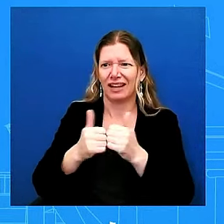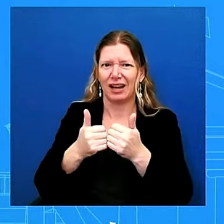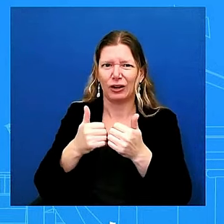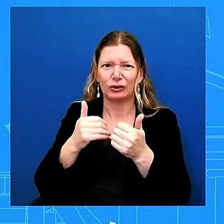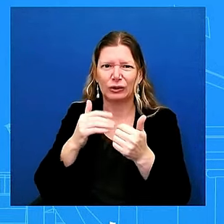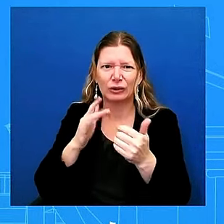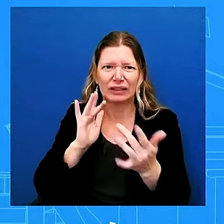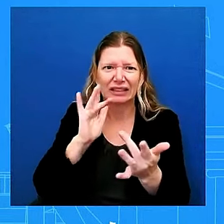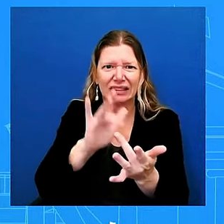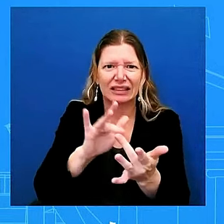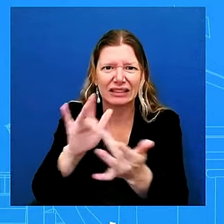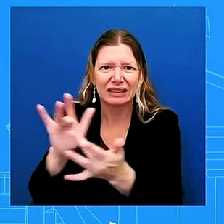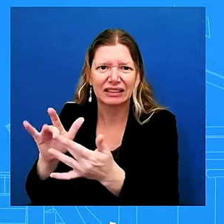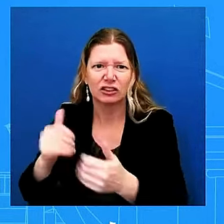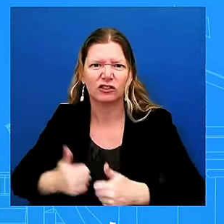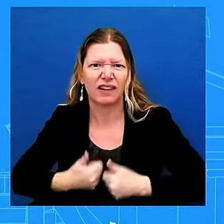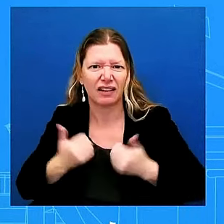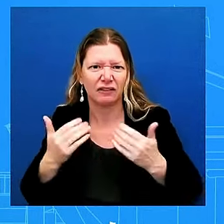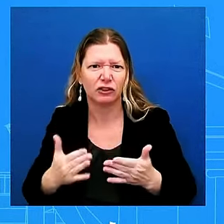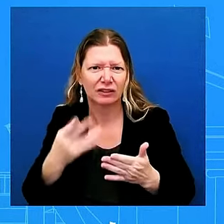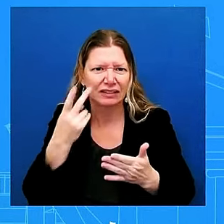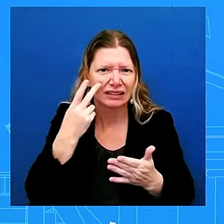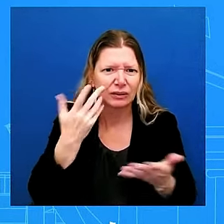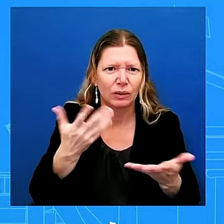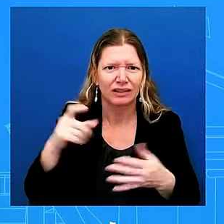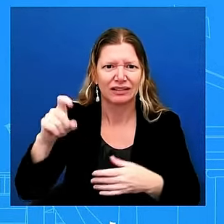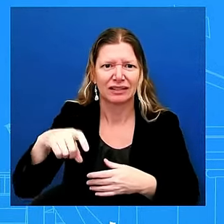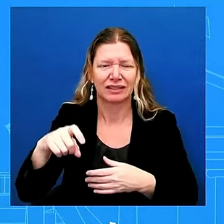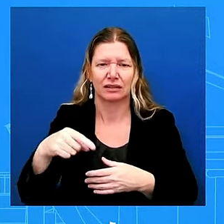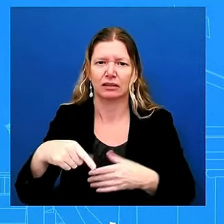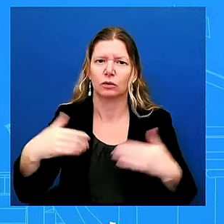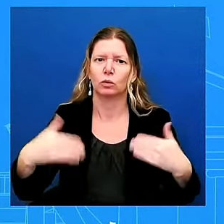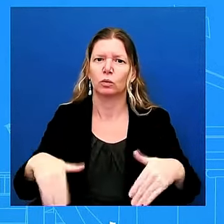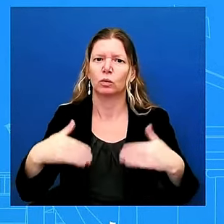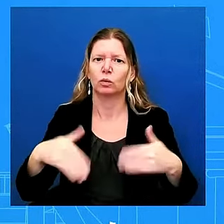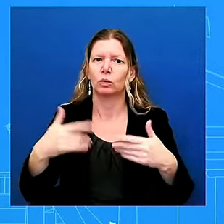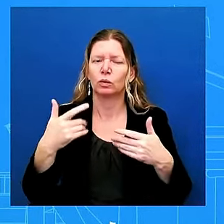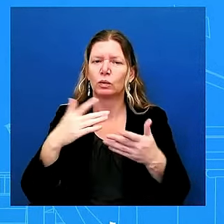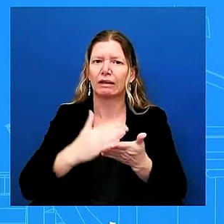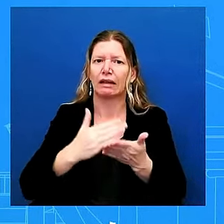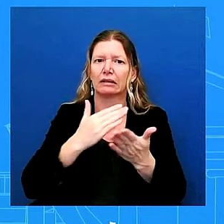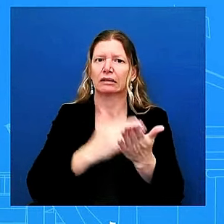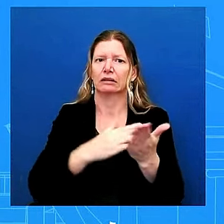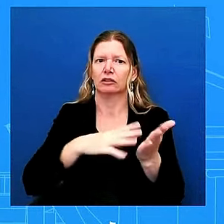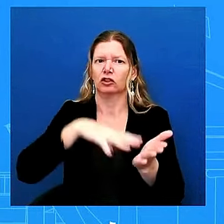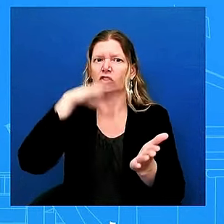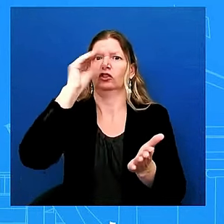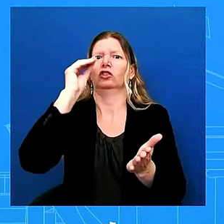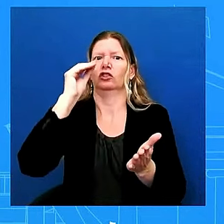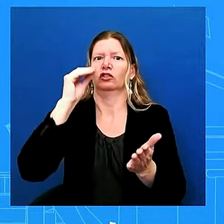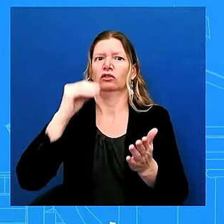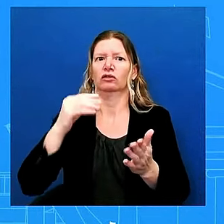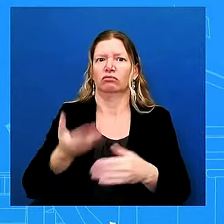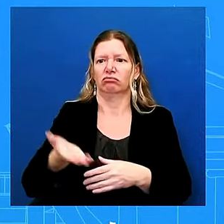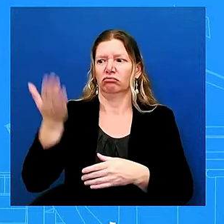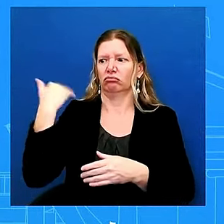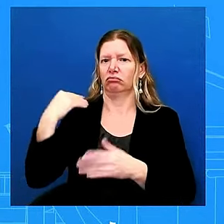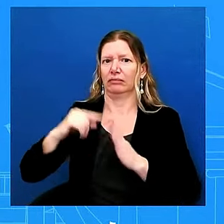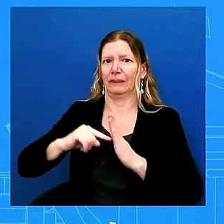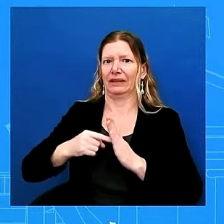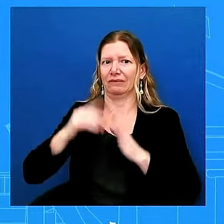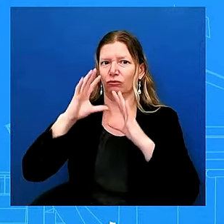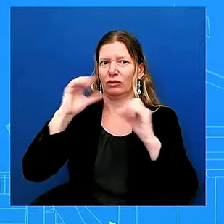presidency that those who most need the help have the hardest time accessing that help and he has directed us to work to